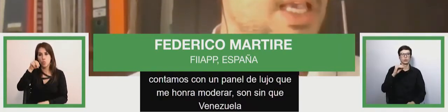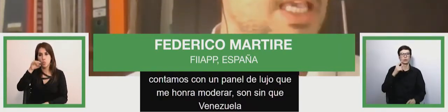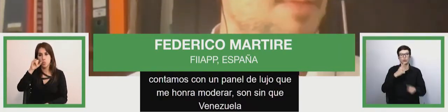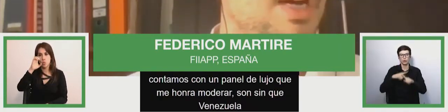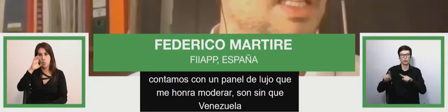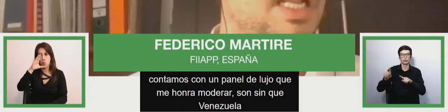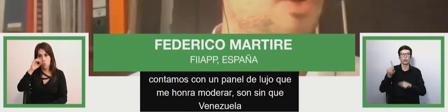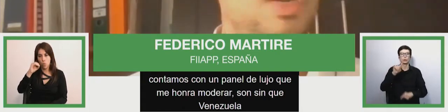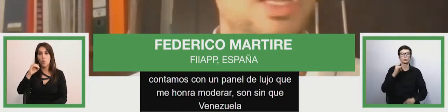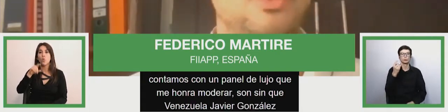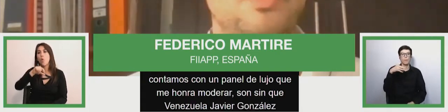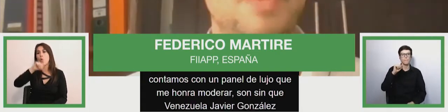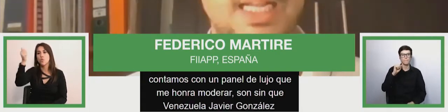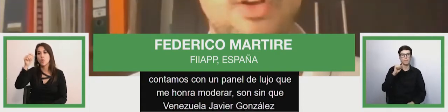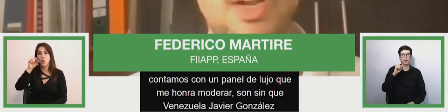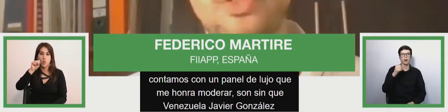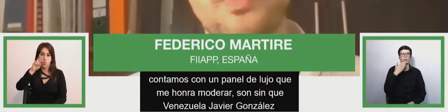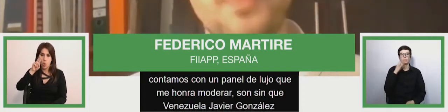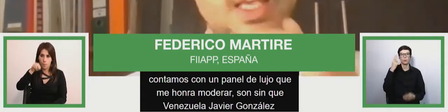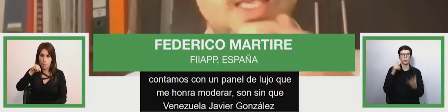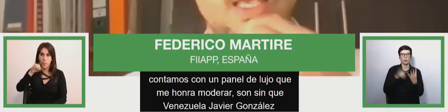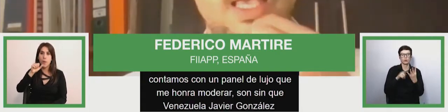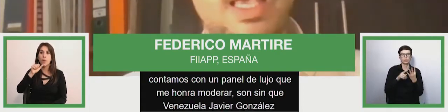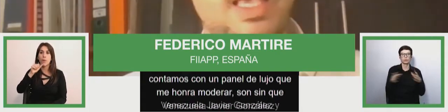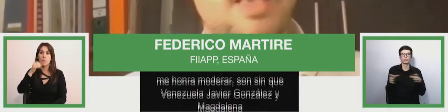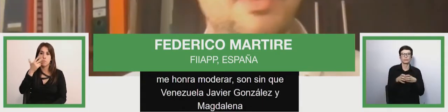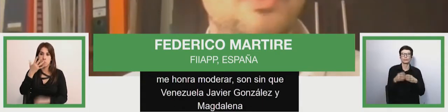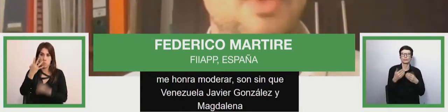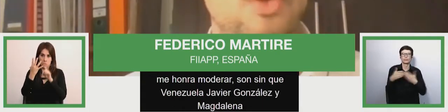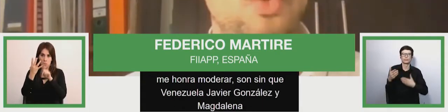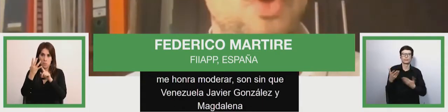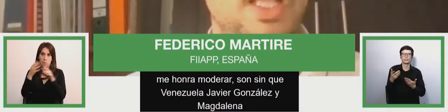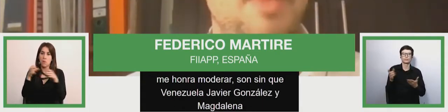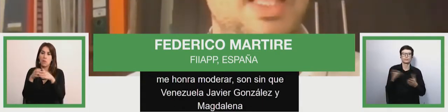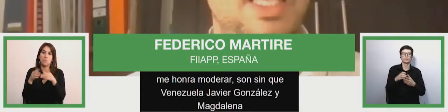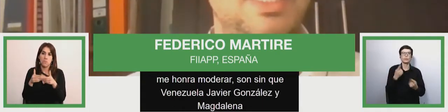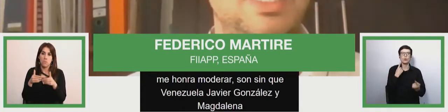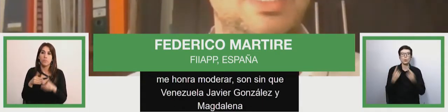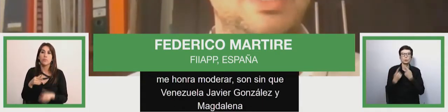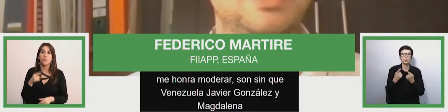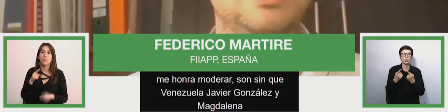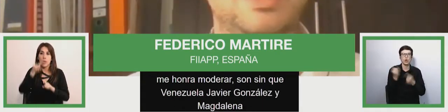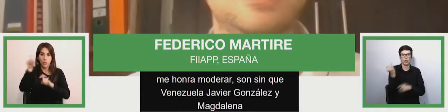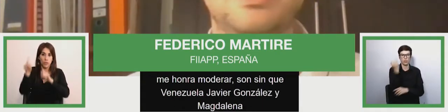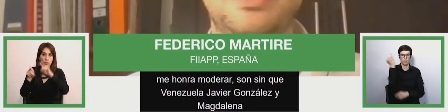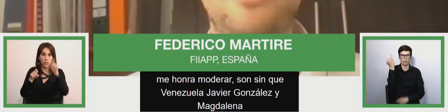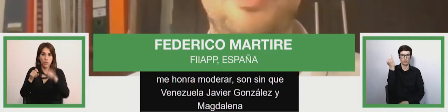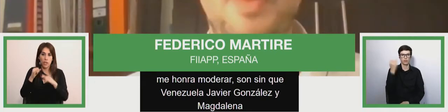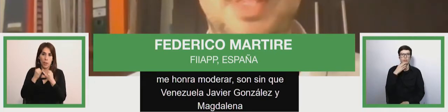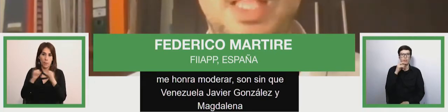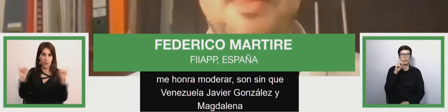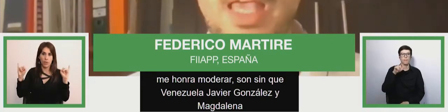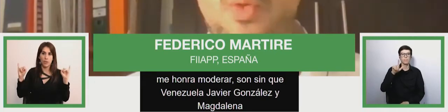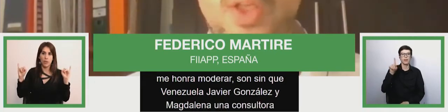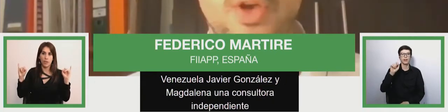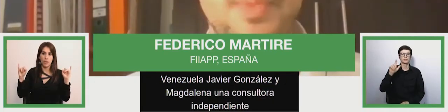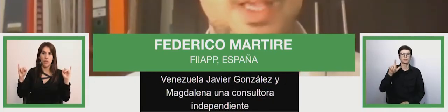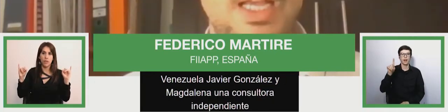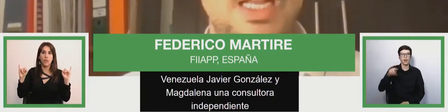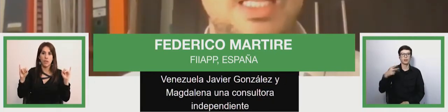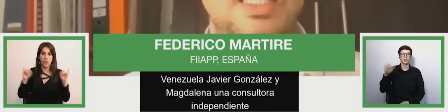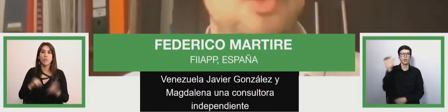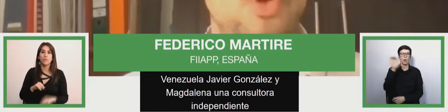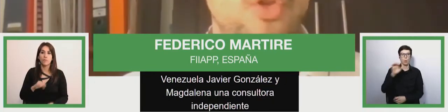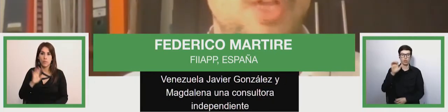from Independent Consultant, and Daniel Salas from Ecuador. So, thank you to